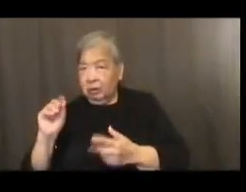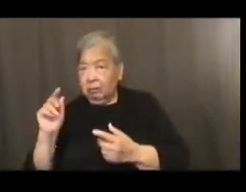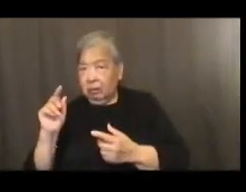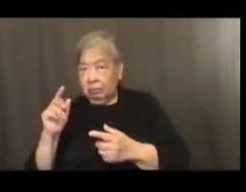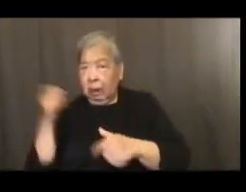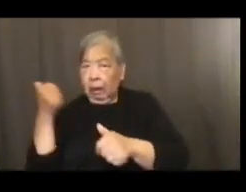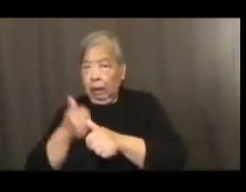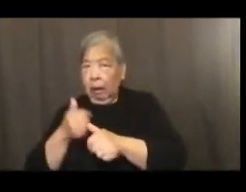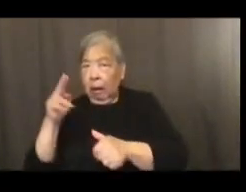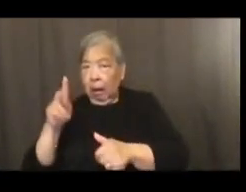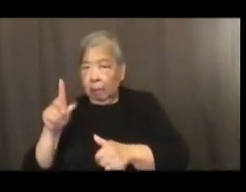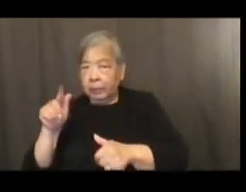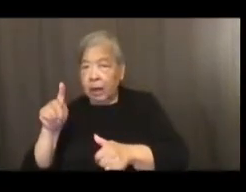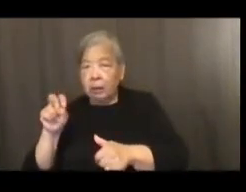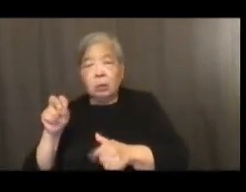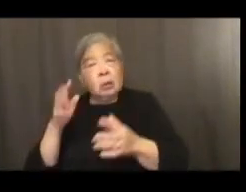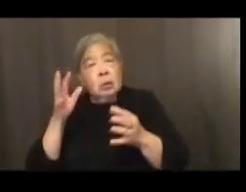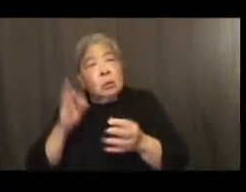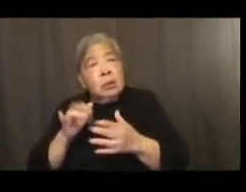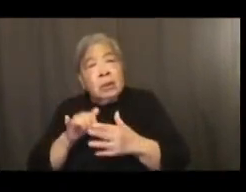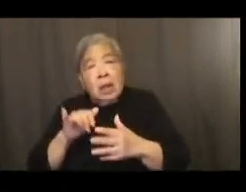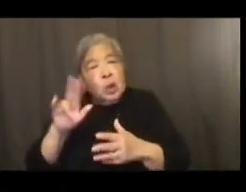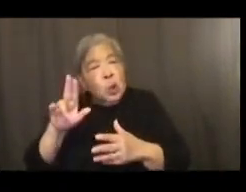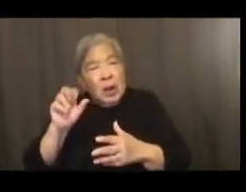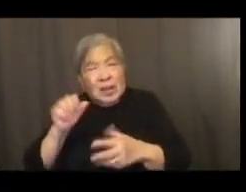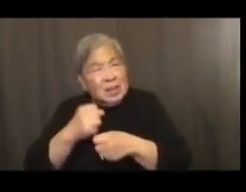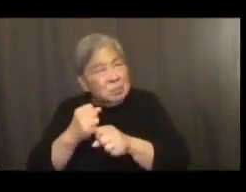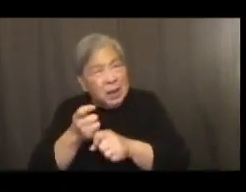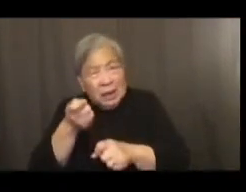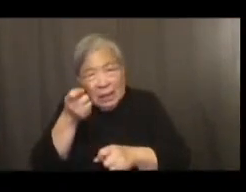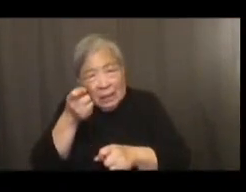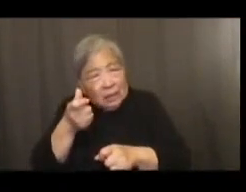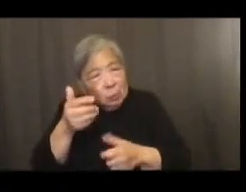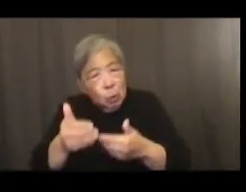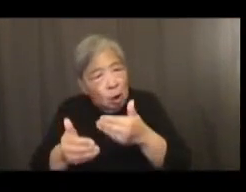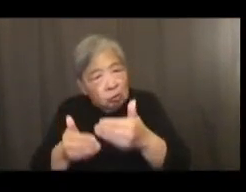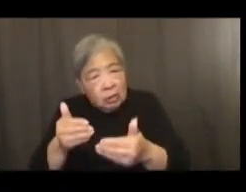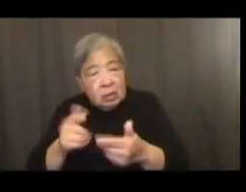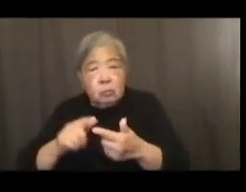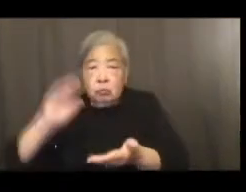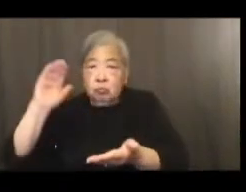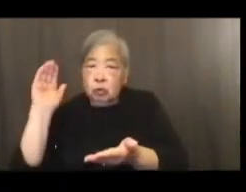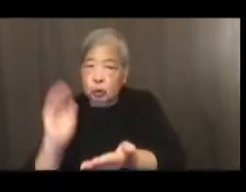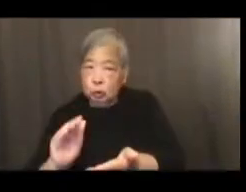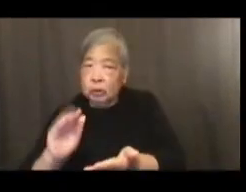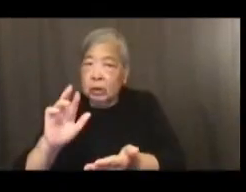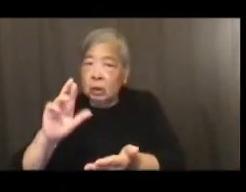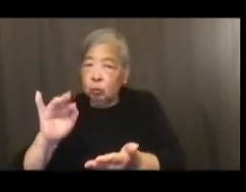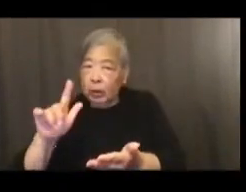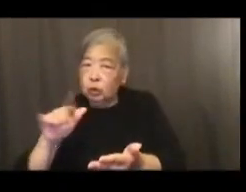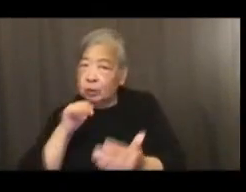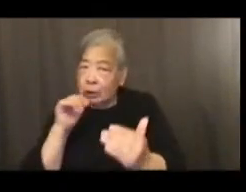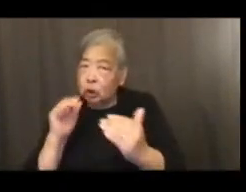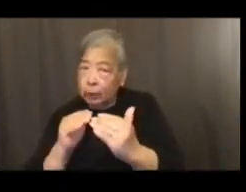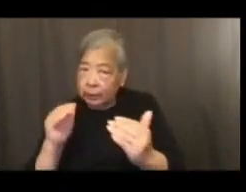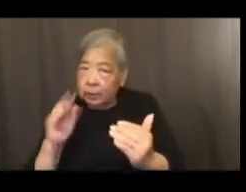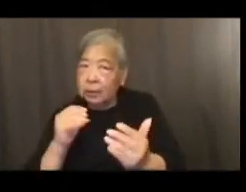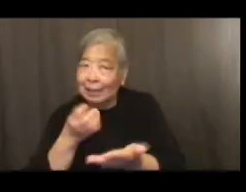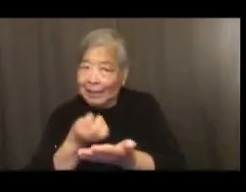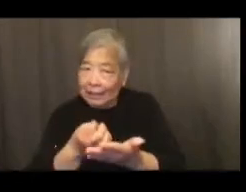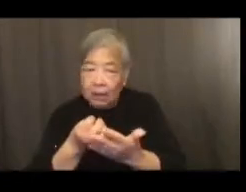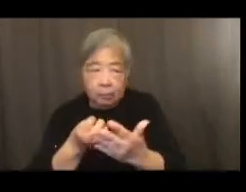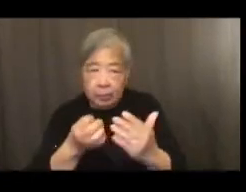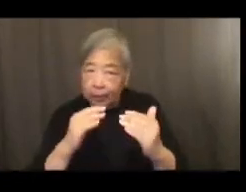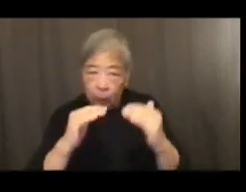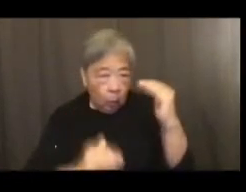concluded that America has made relatively little progress in reducing racial injustice, economic inequality, and poverty,